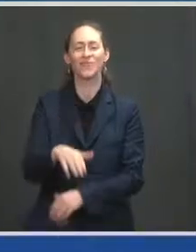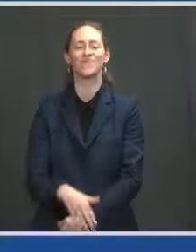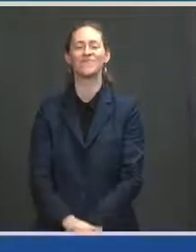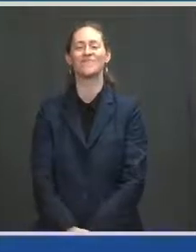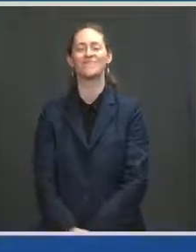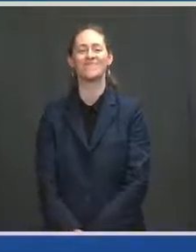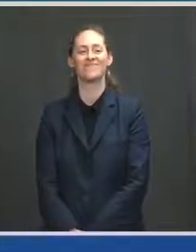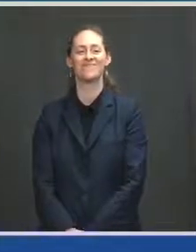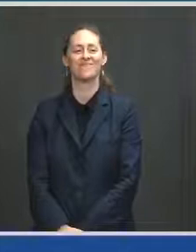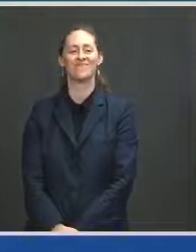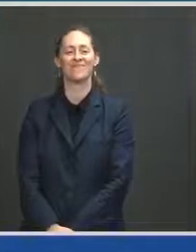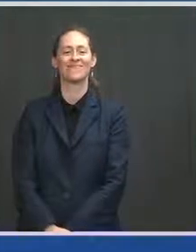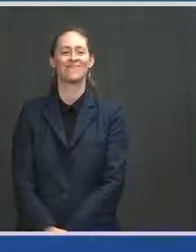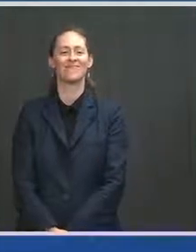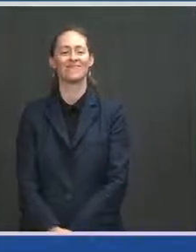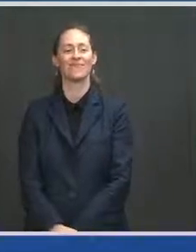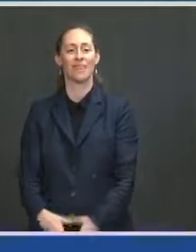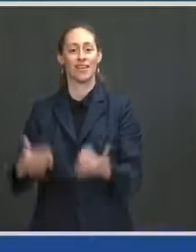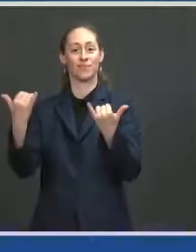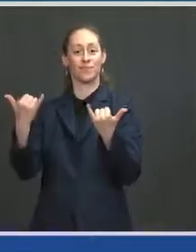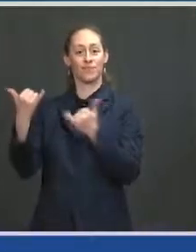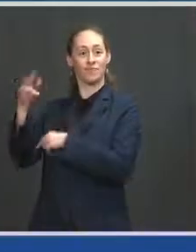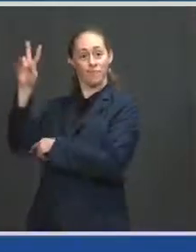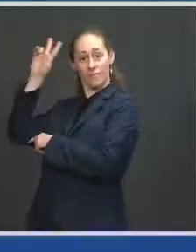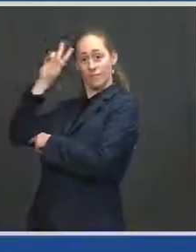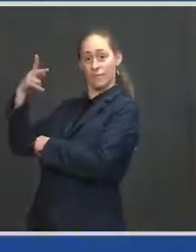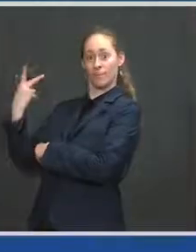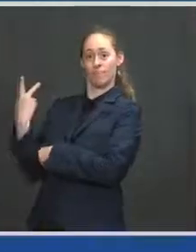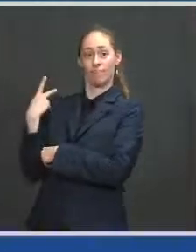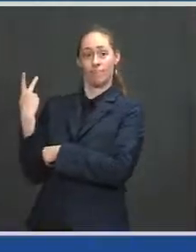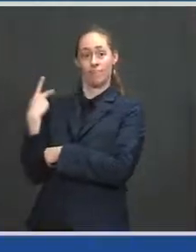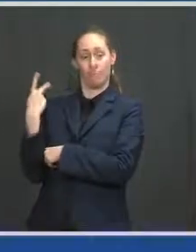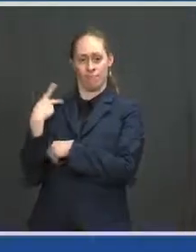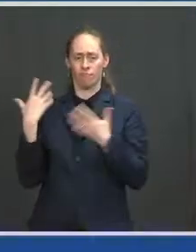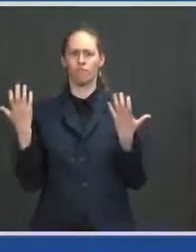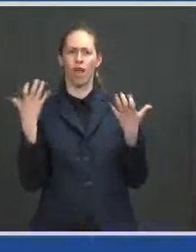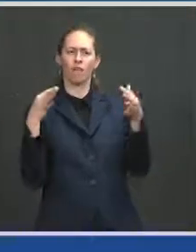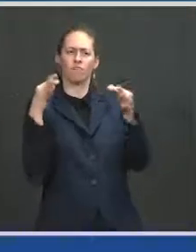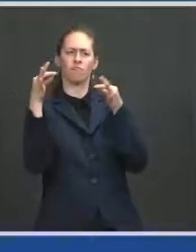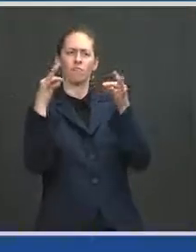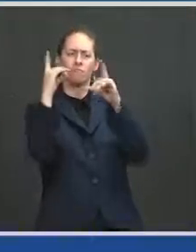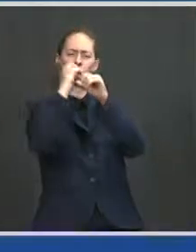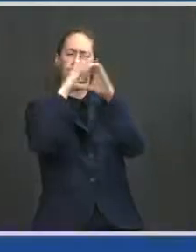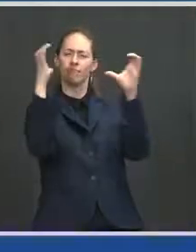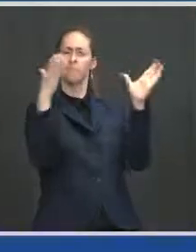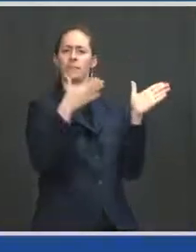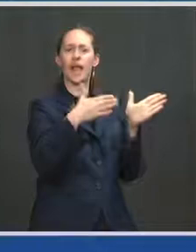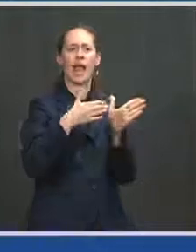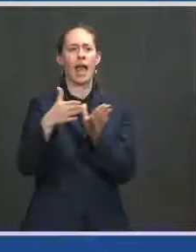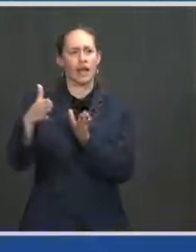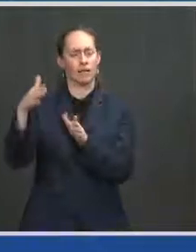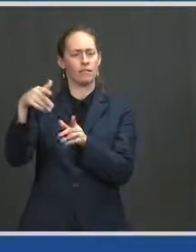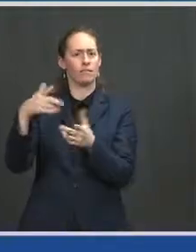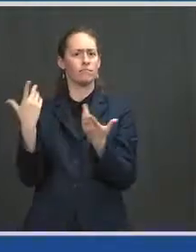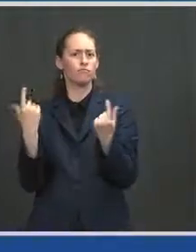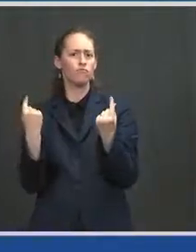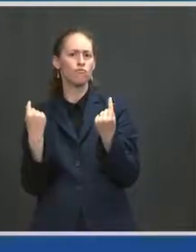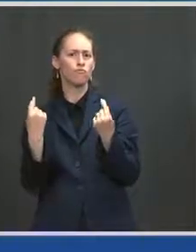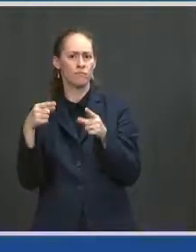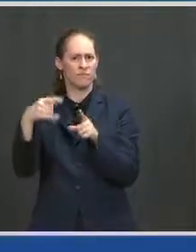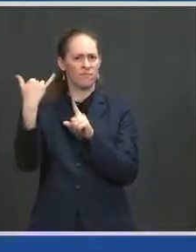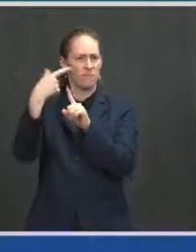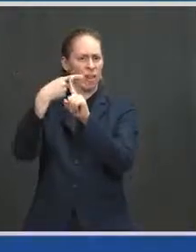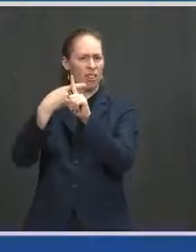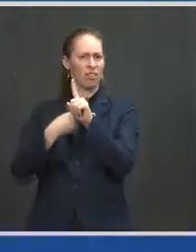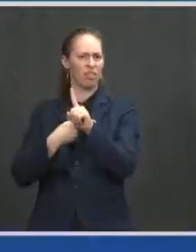Today, the Vice President, I'd like to lay out our plan for June to counter continue, I should say,